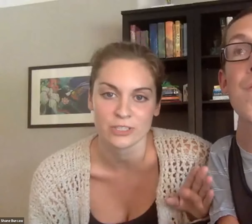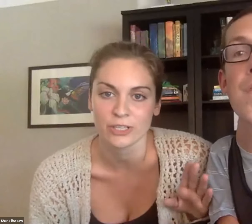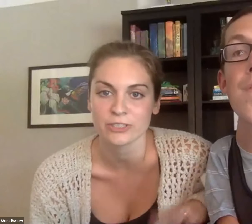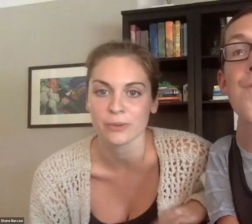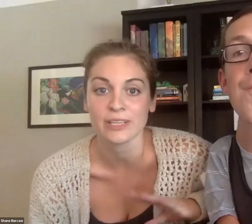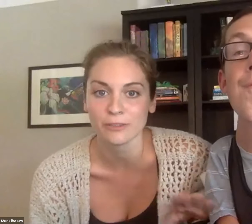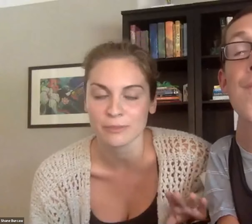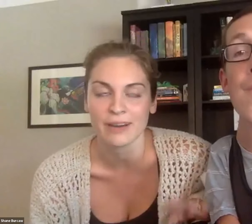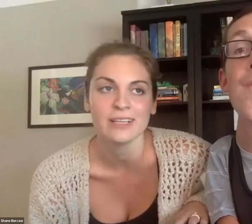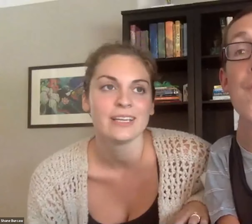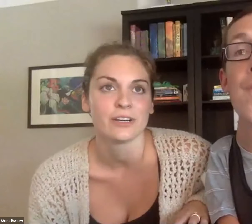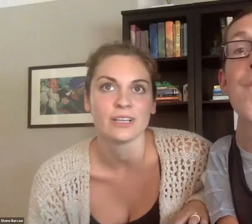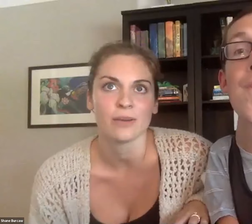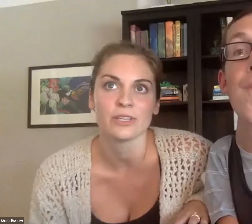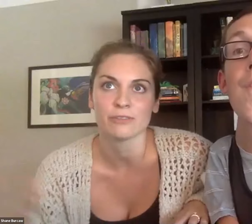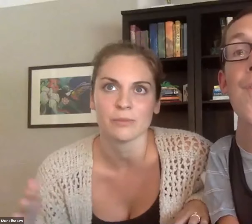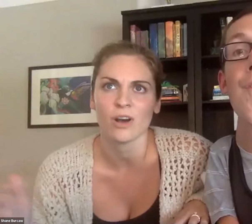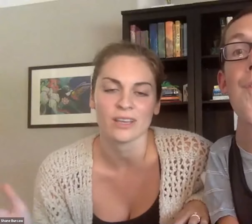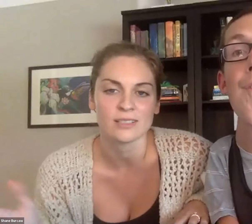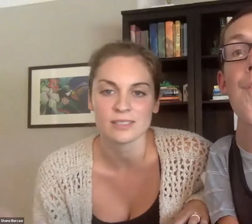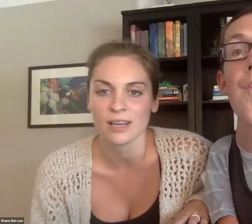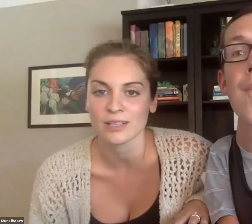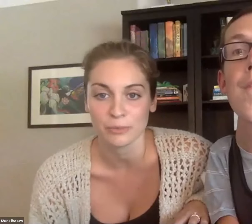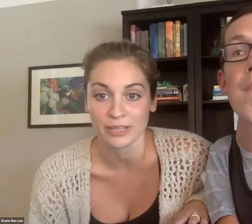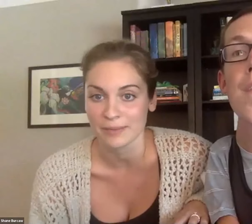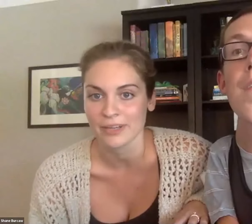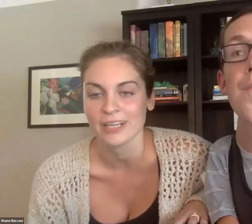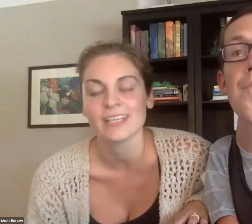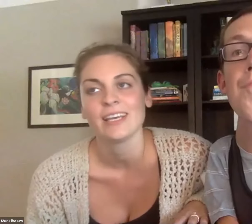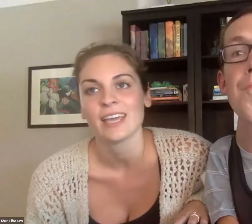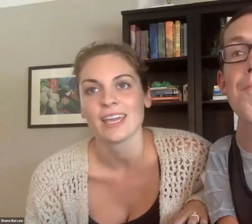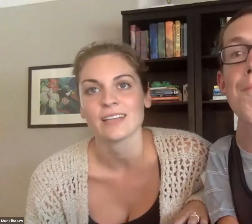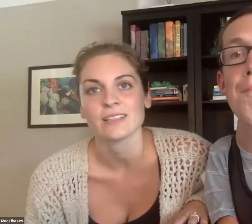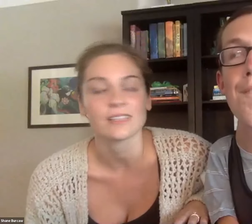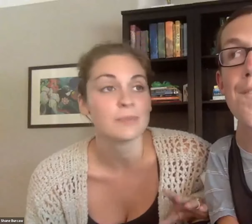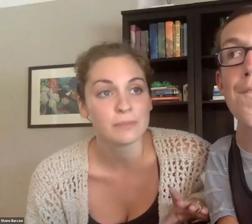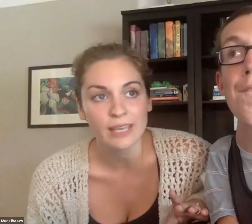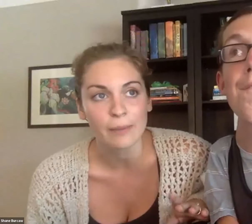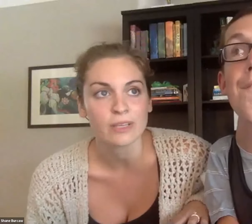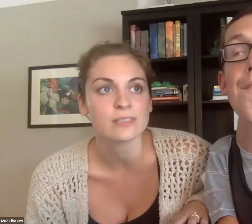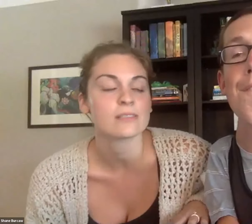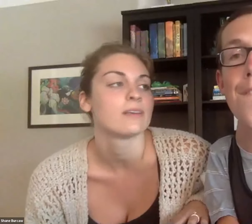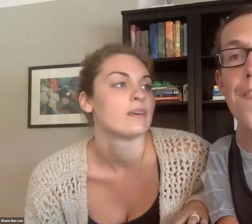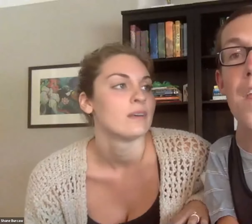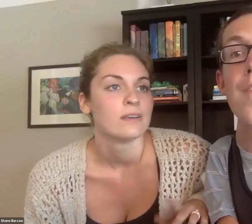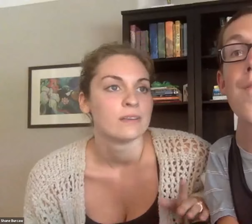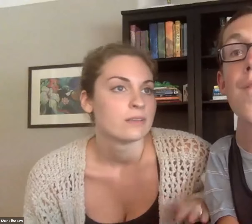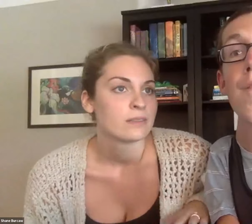next year. So, a year from now, or a year from August, uh, is when we're getting married. And it's gonna be in Minneapolis.